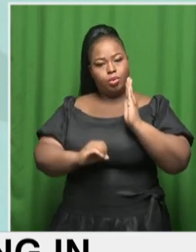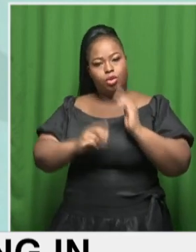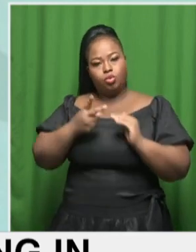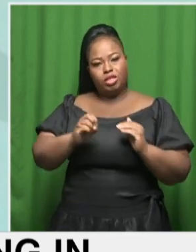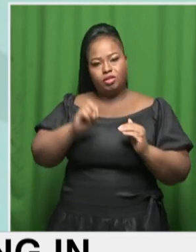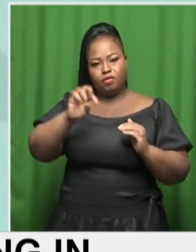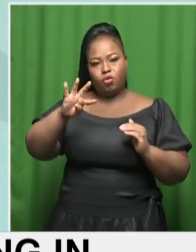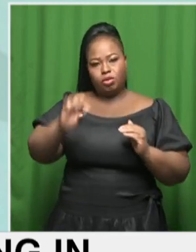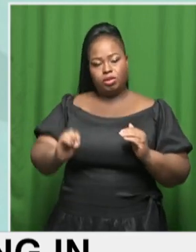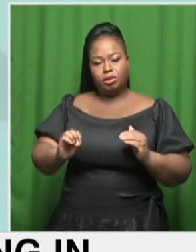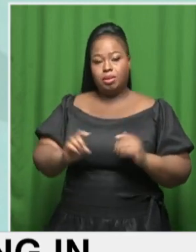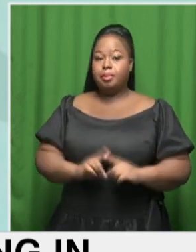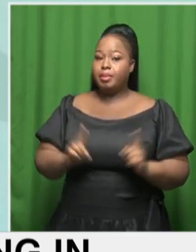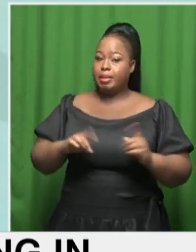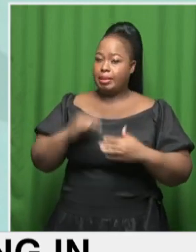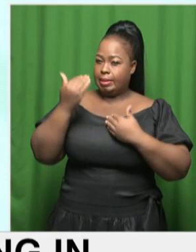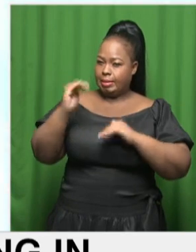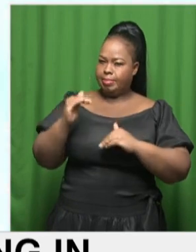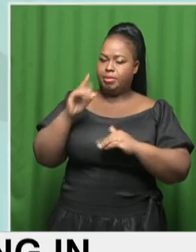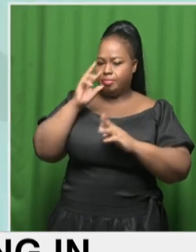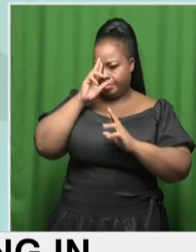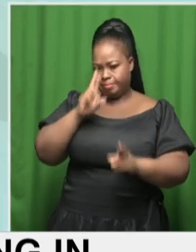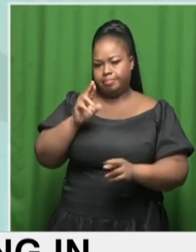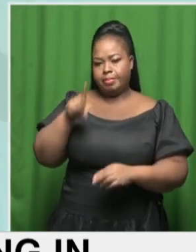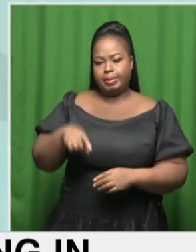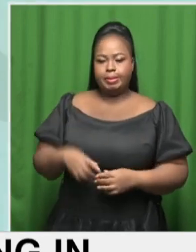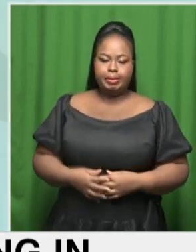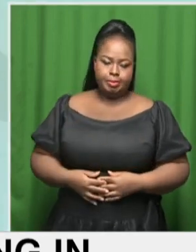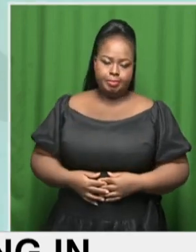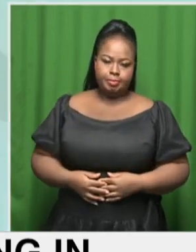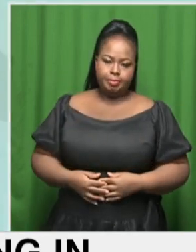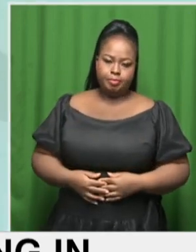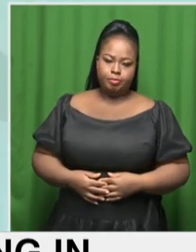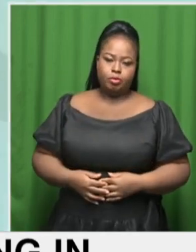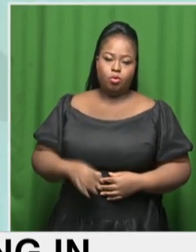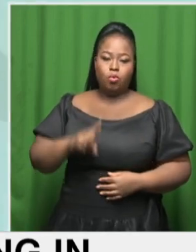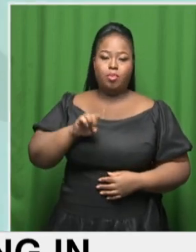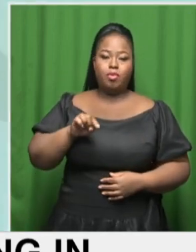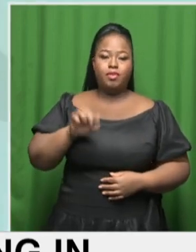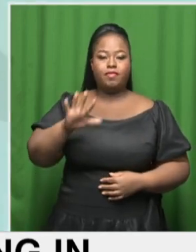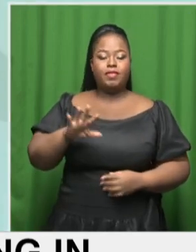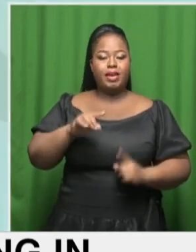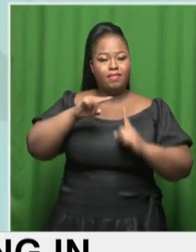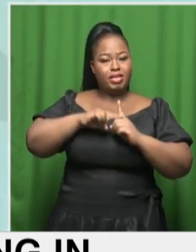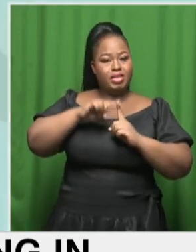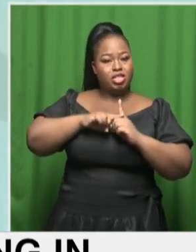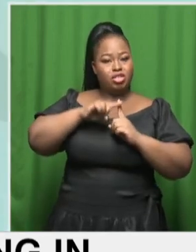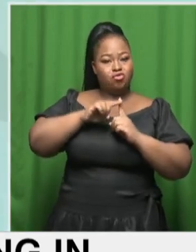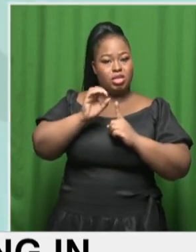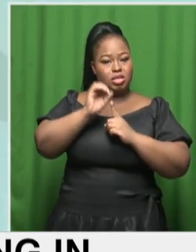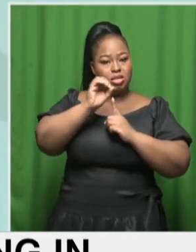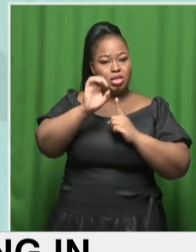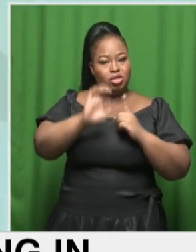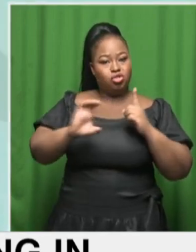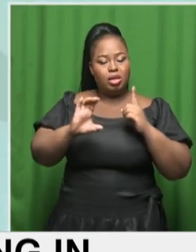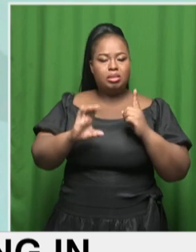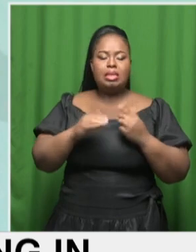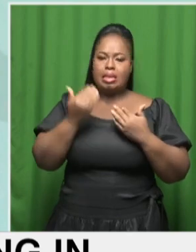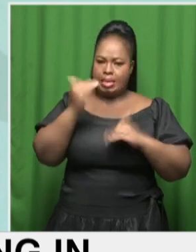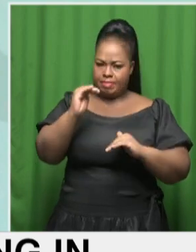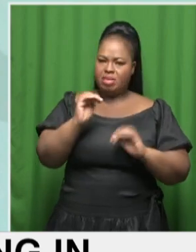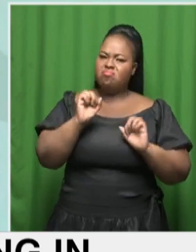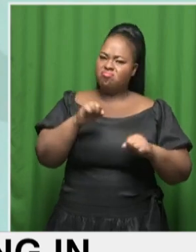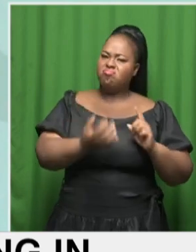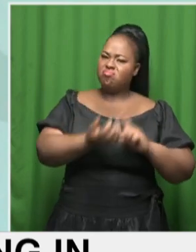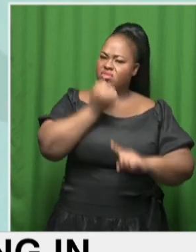the limit they should all aim to respect. The 1.5 degree limit is achievable, but it will take a quantum